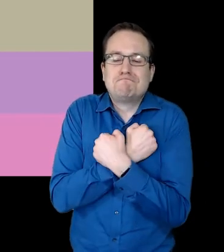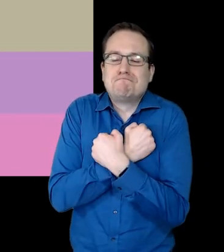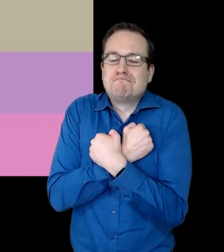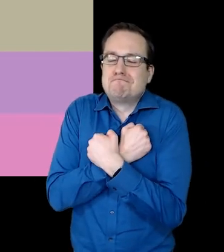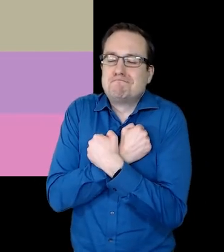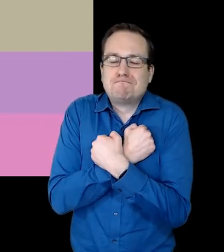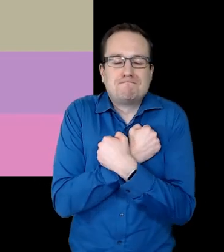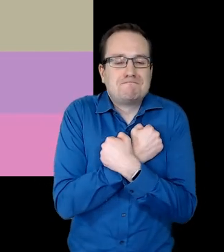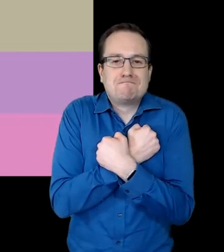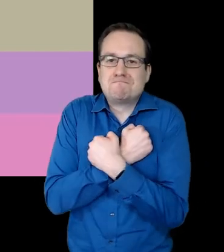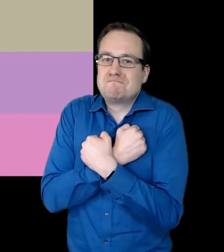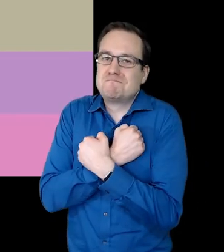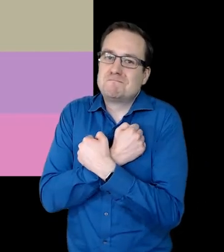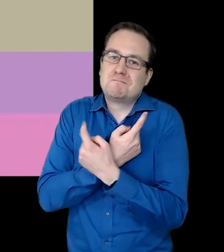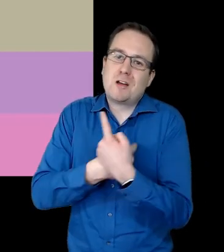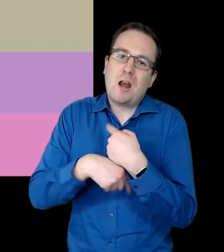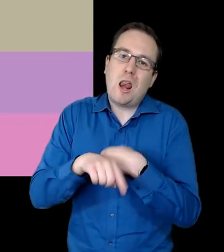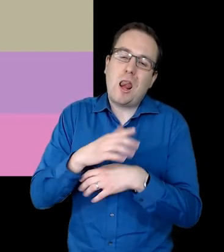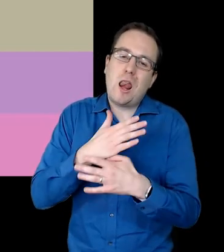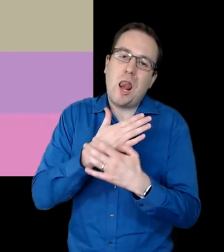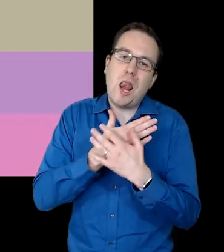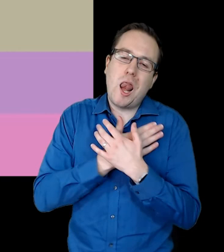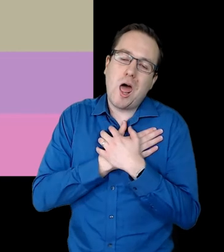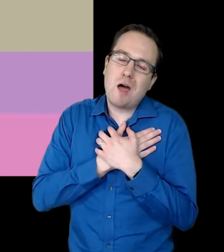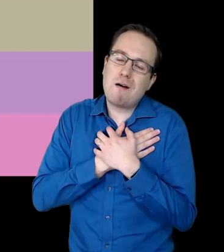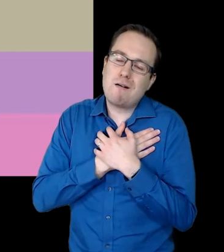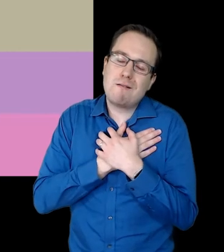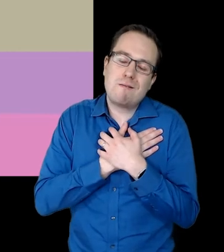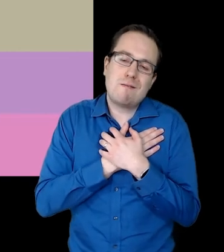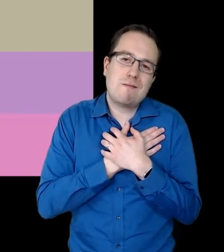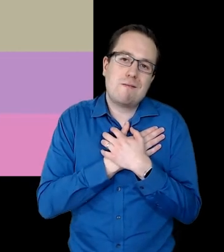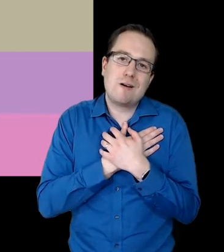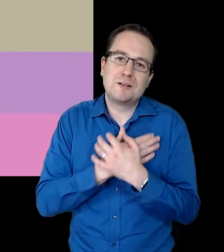darkness of our love